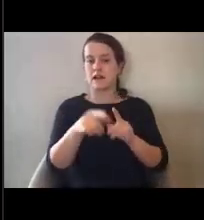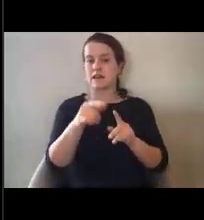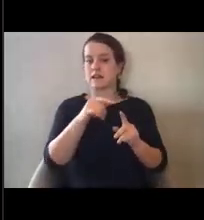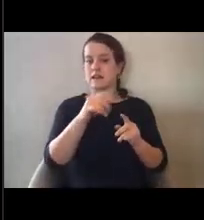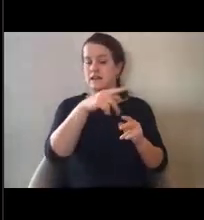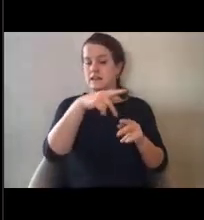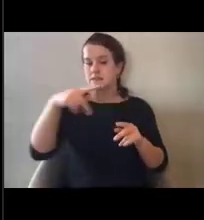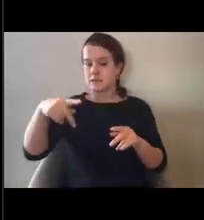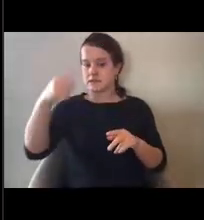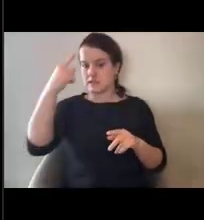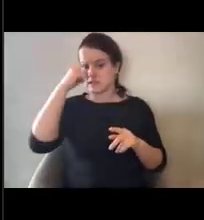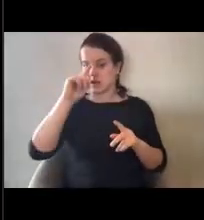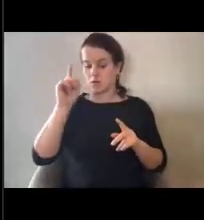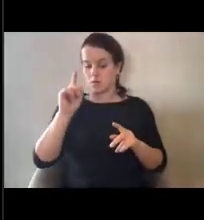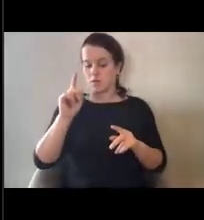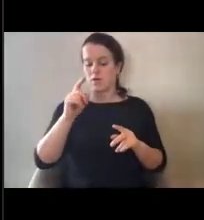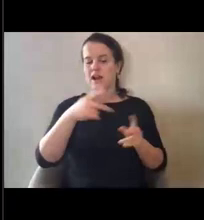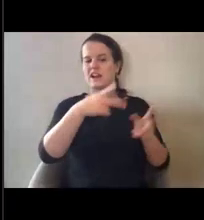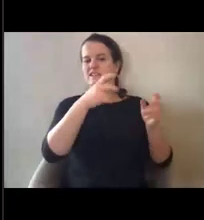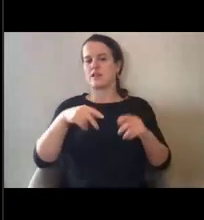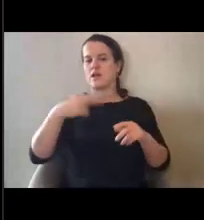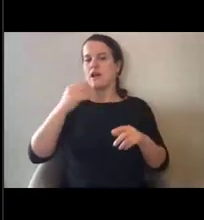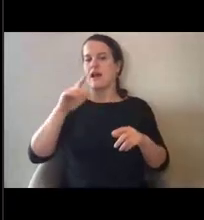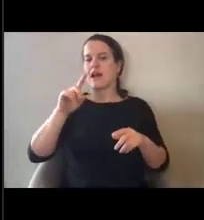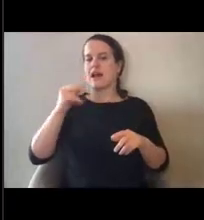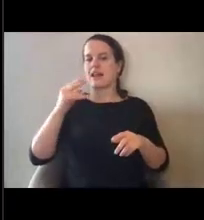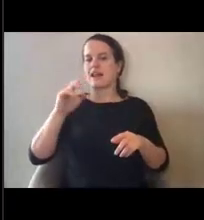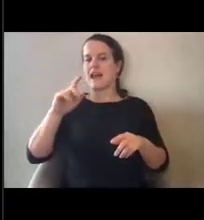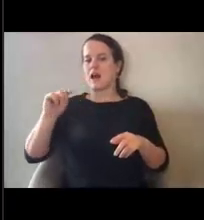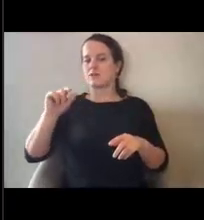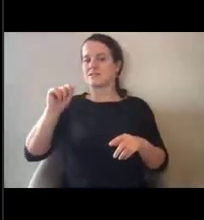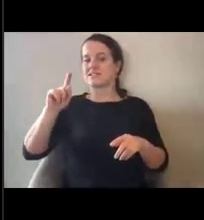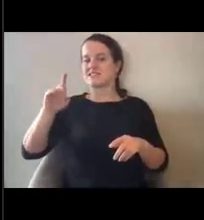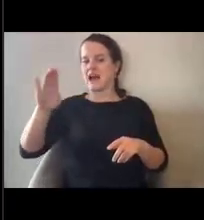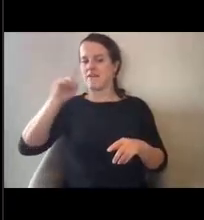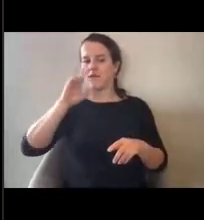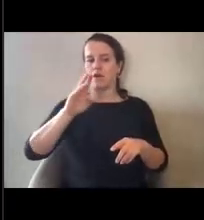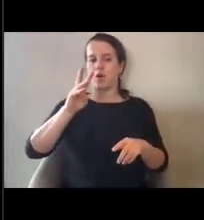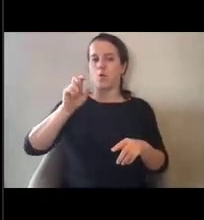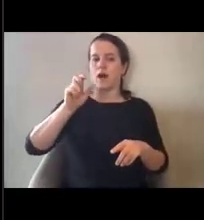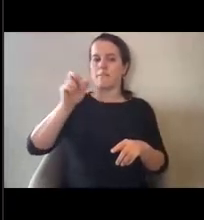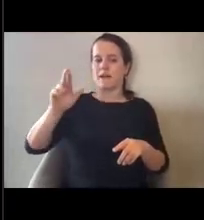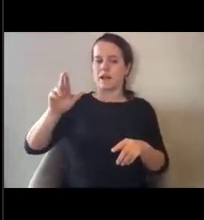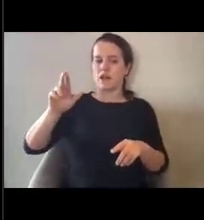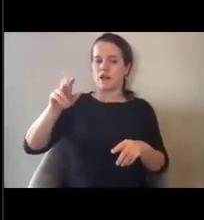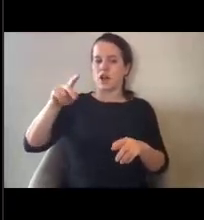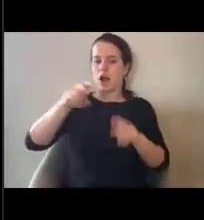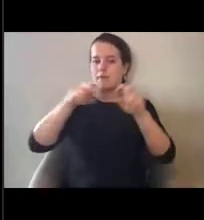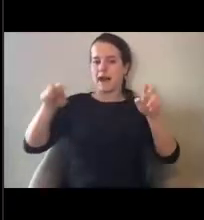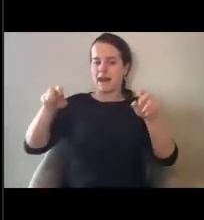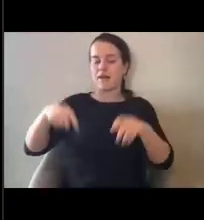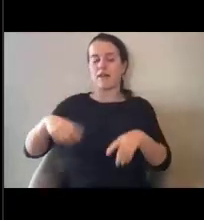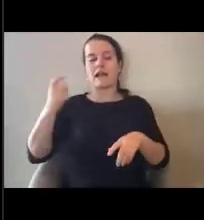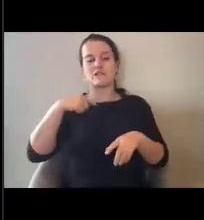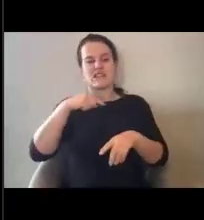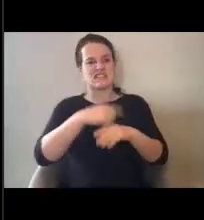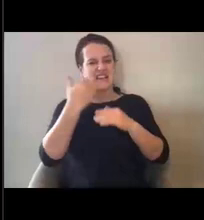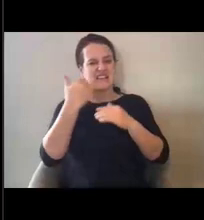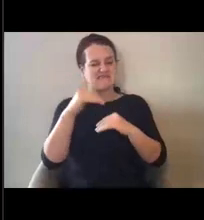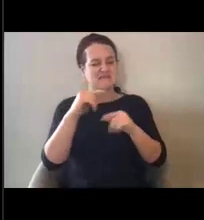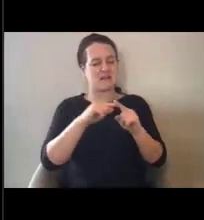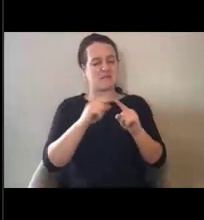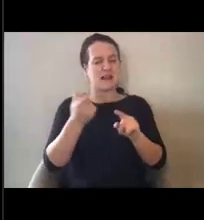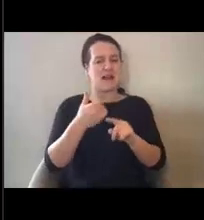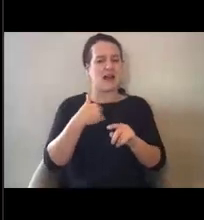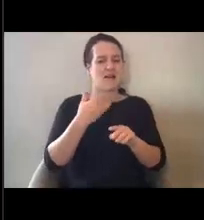download in the handouts tab of your GoToWebinar panel. Um, like I said, we are a little time constrained. I have a couple of pre-submitted